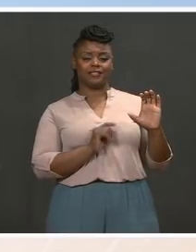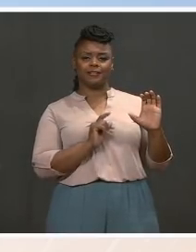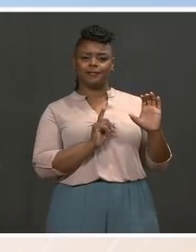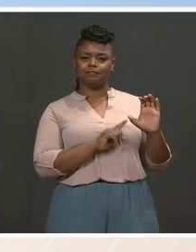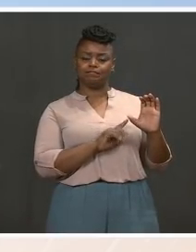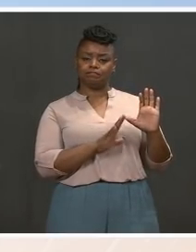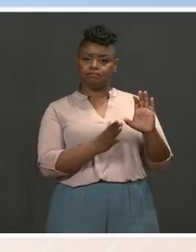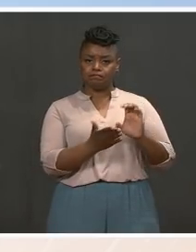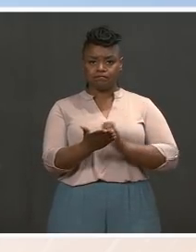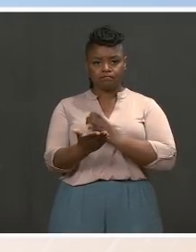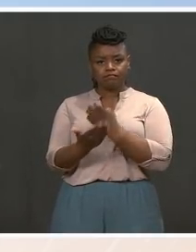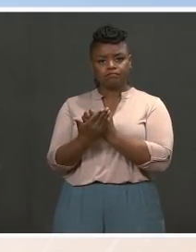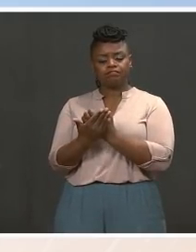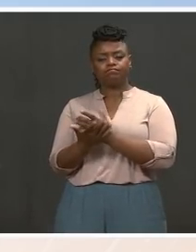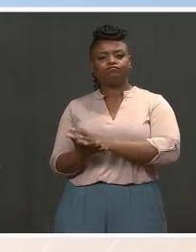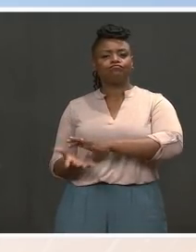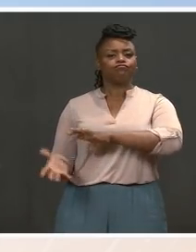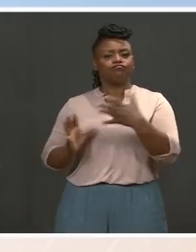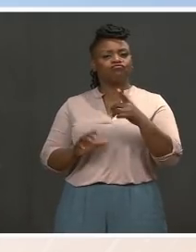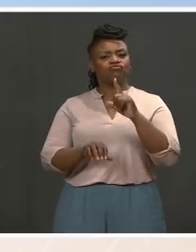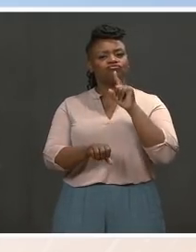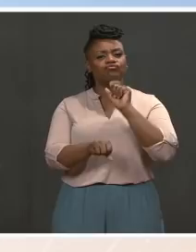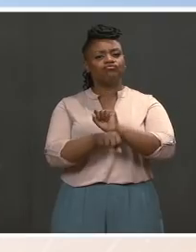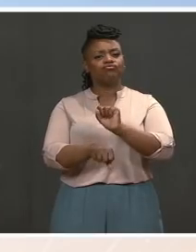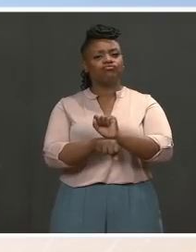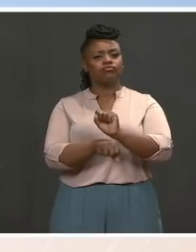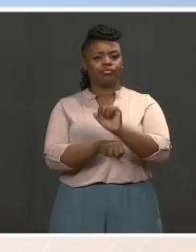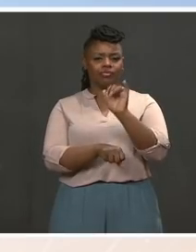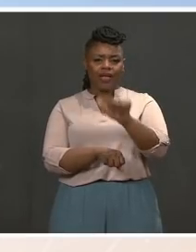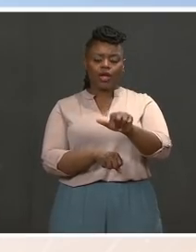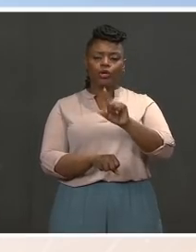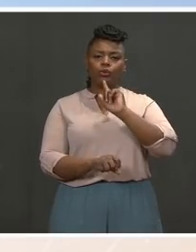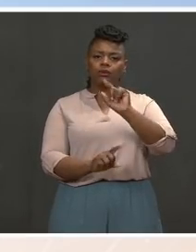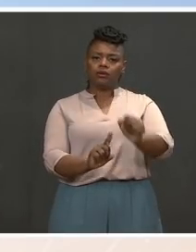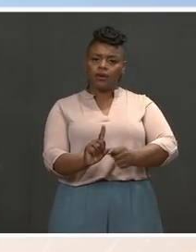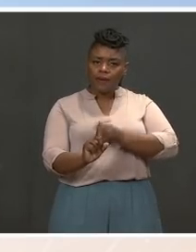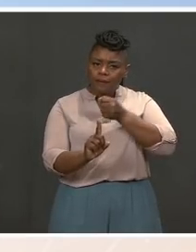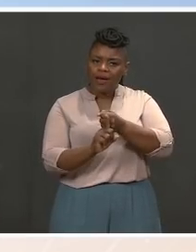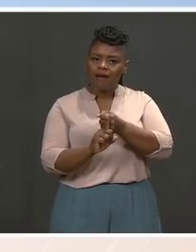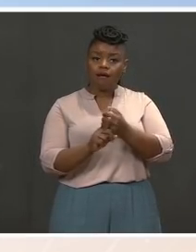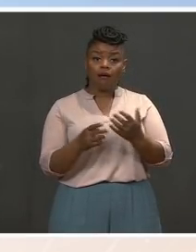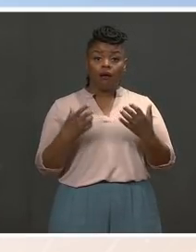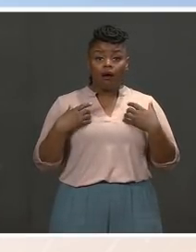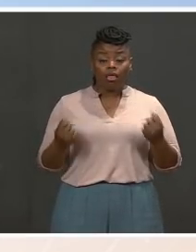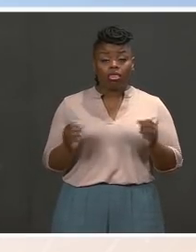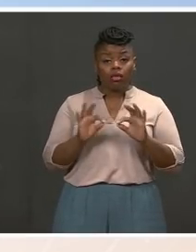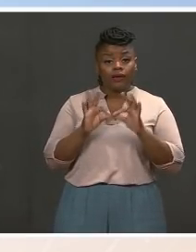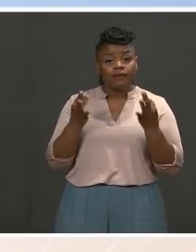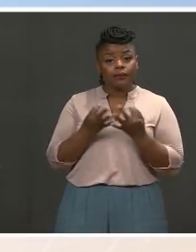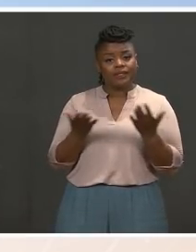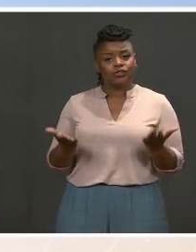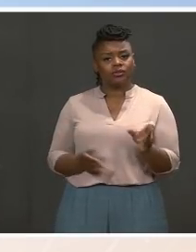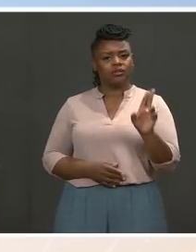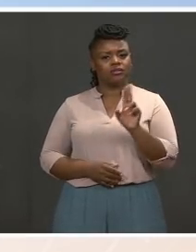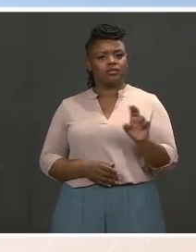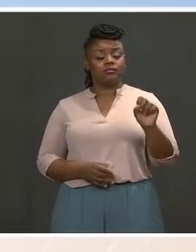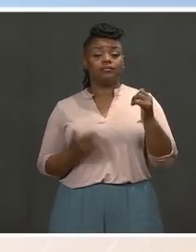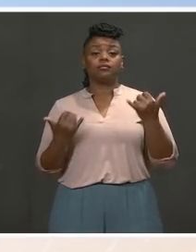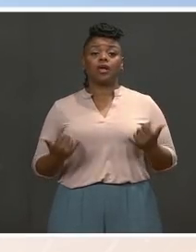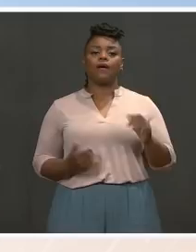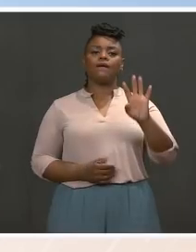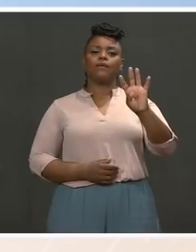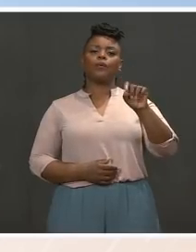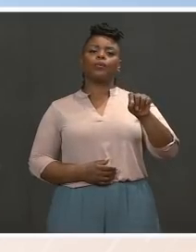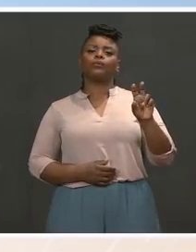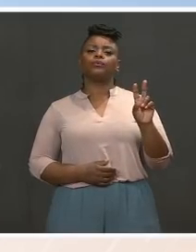the health and well-being of women and children in the United States. There are now 4.2 million fewer women working